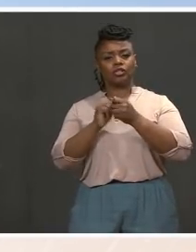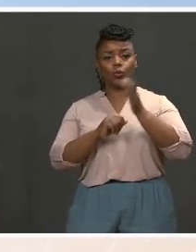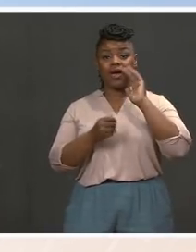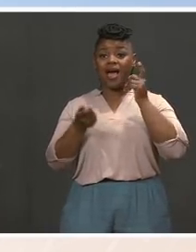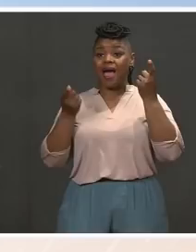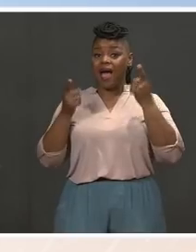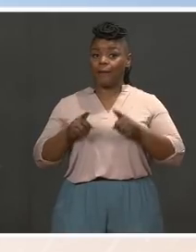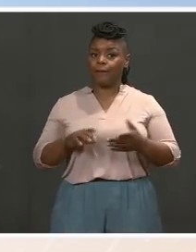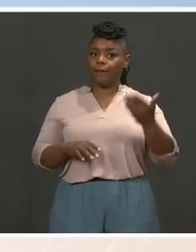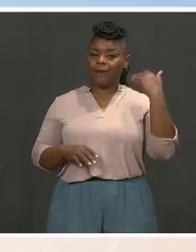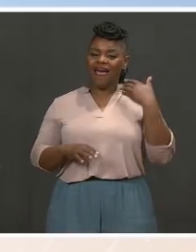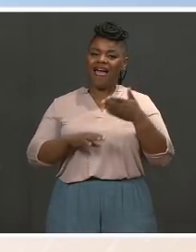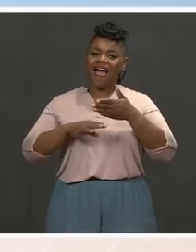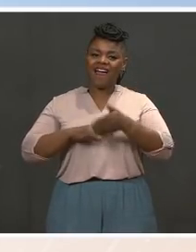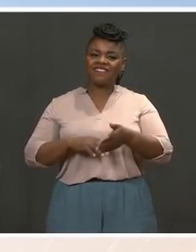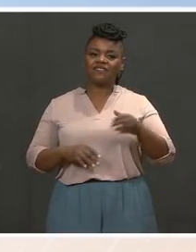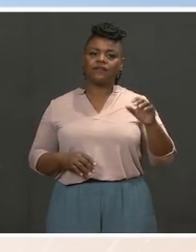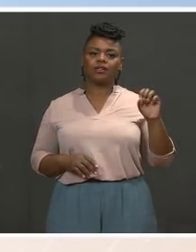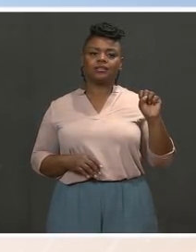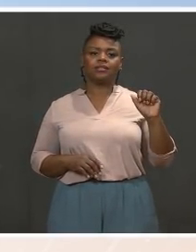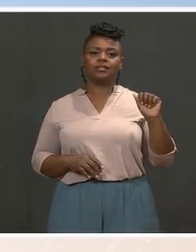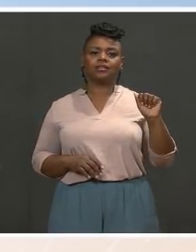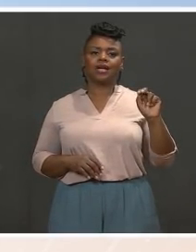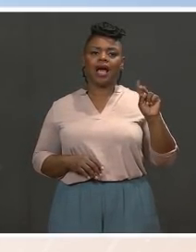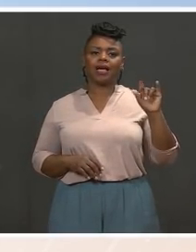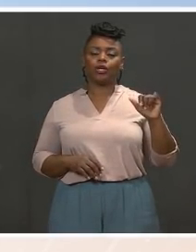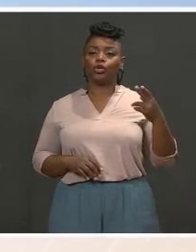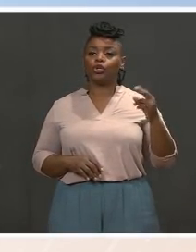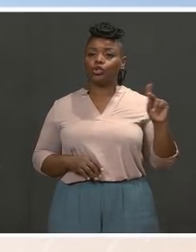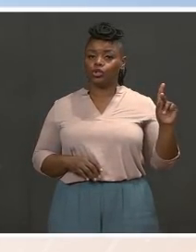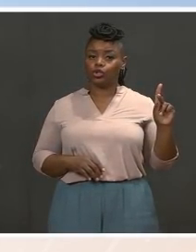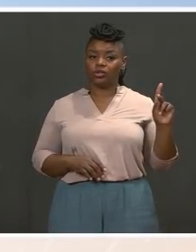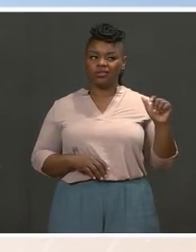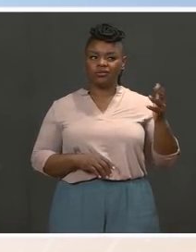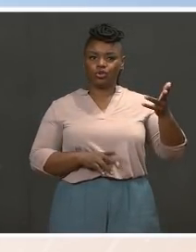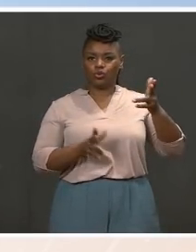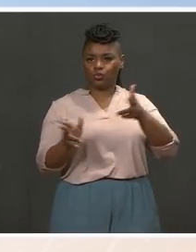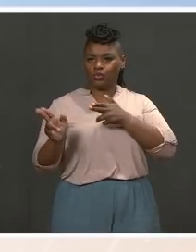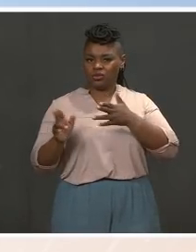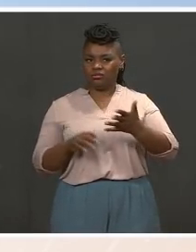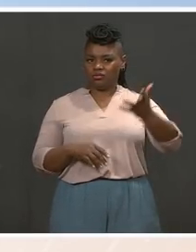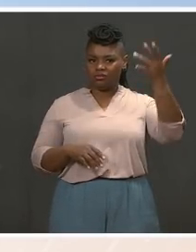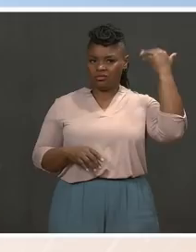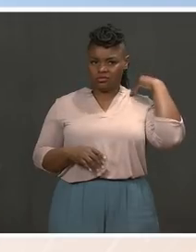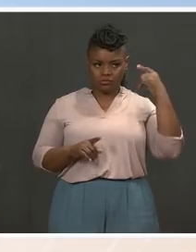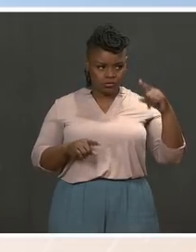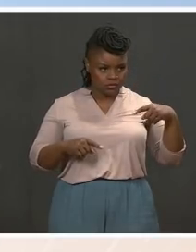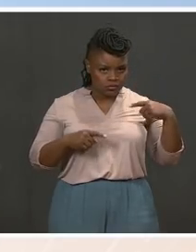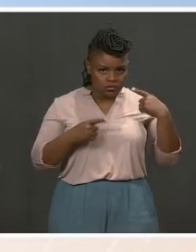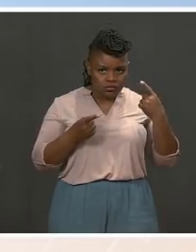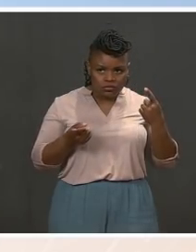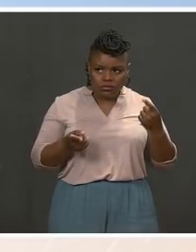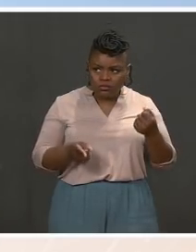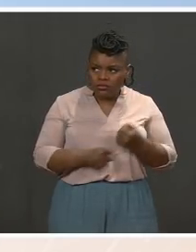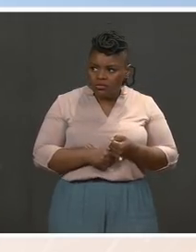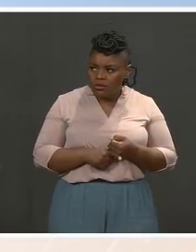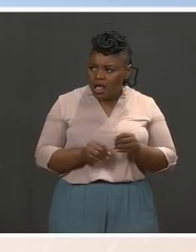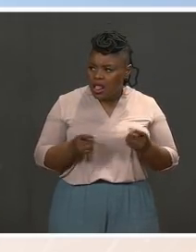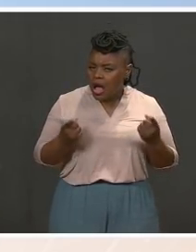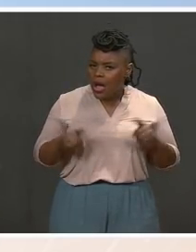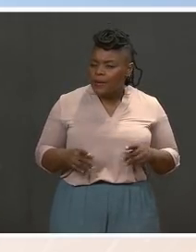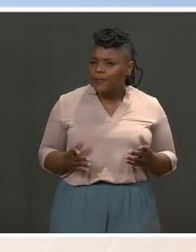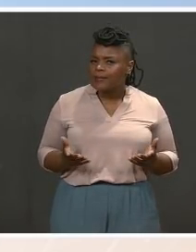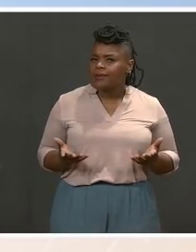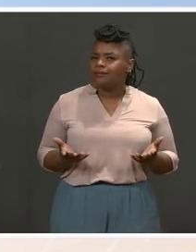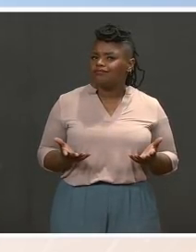what does the President think is different this time, and how has he changed his approach so that this administration can